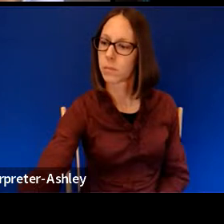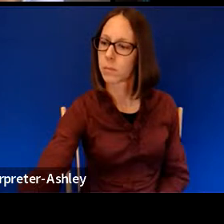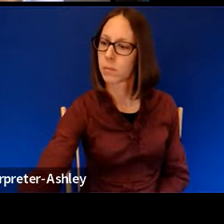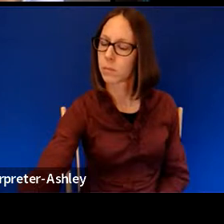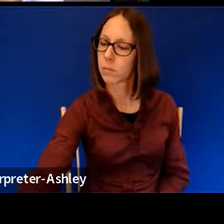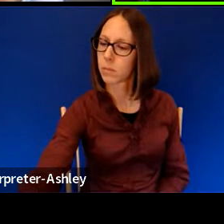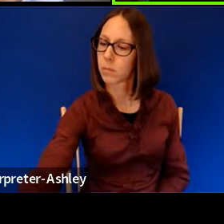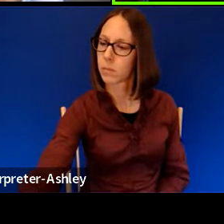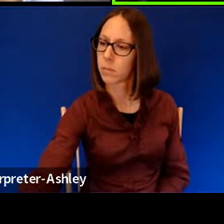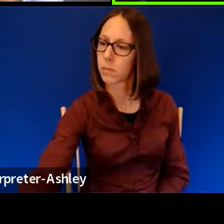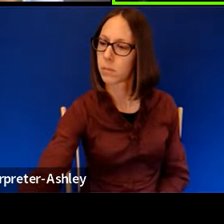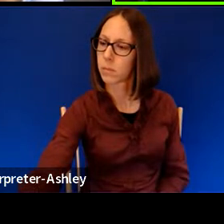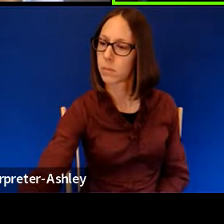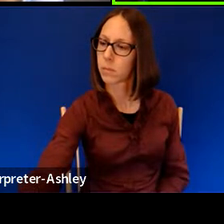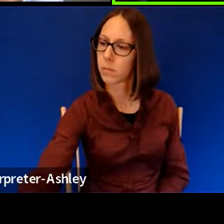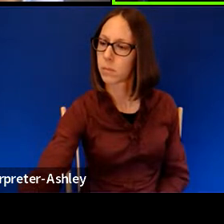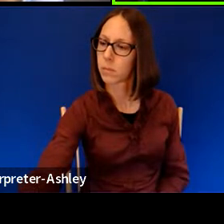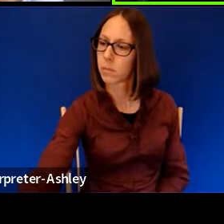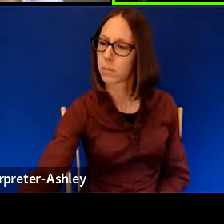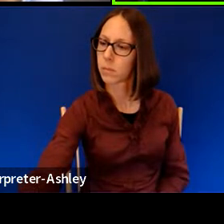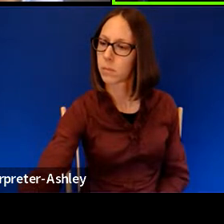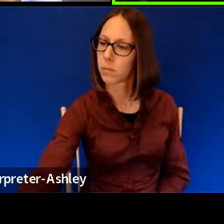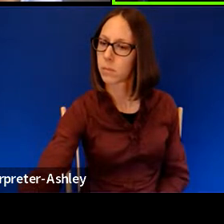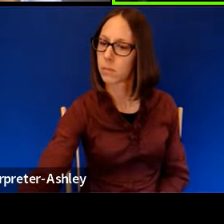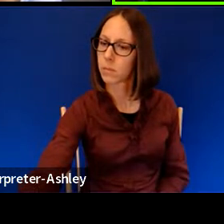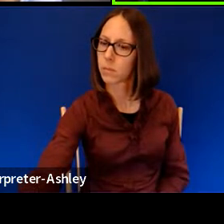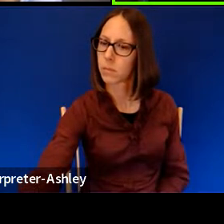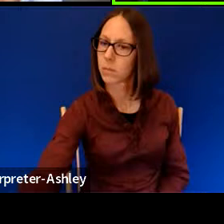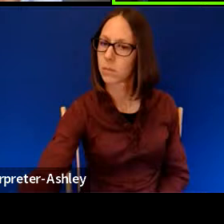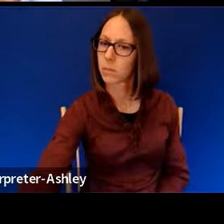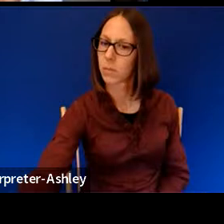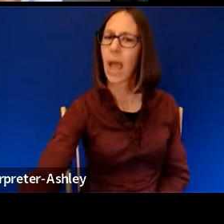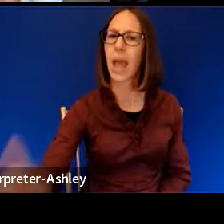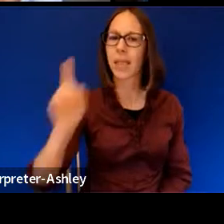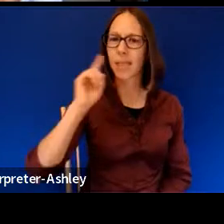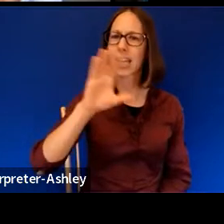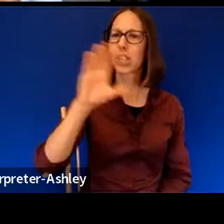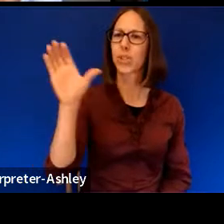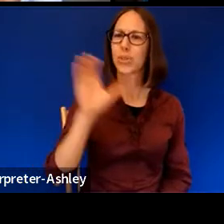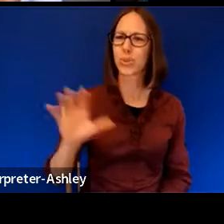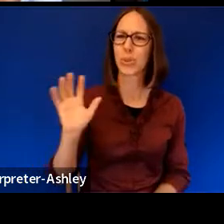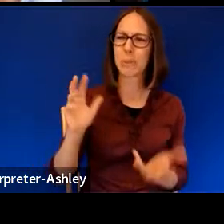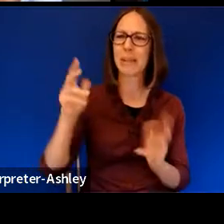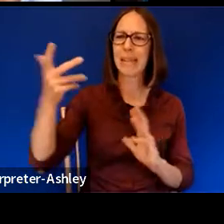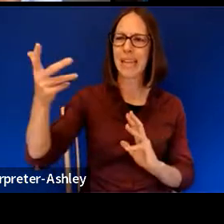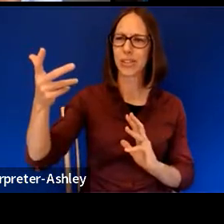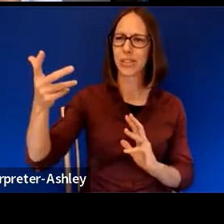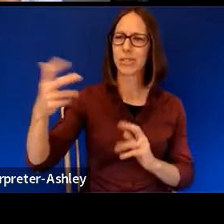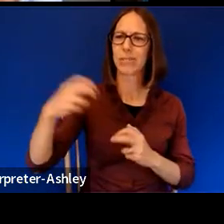Do you have a zoom switch? Yes. I think we're having a little